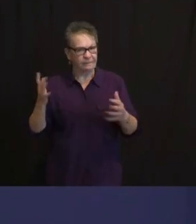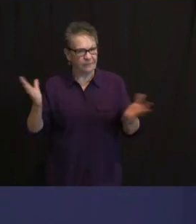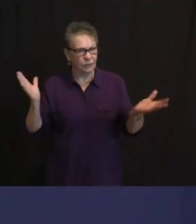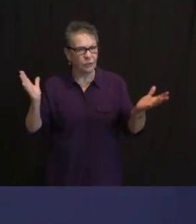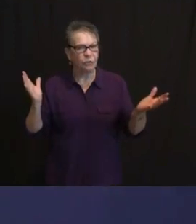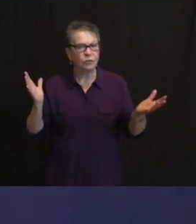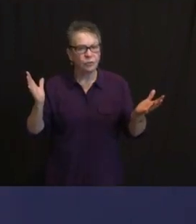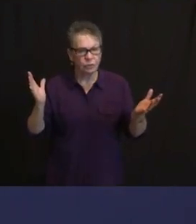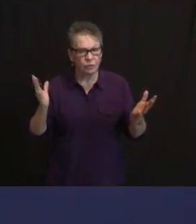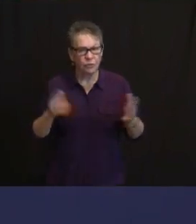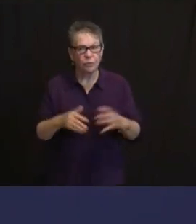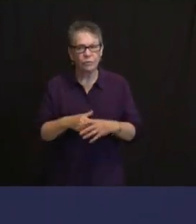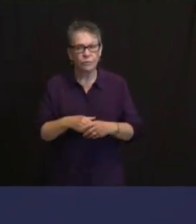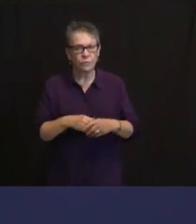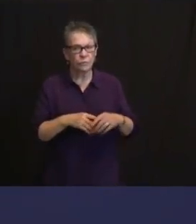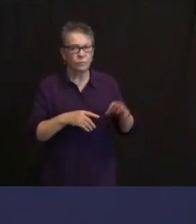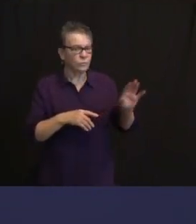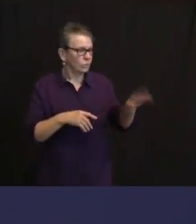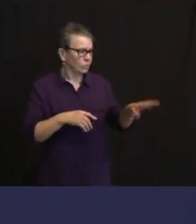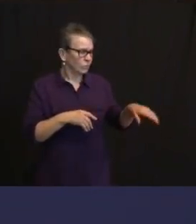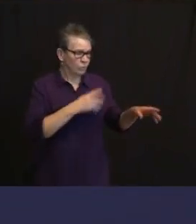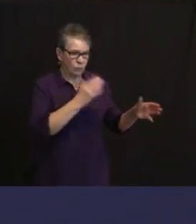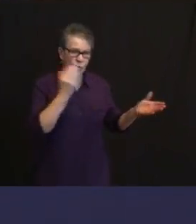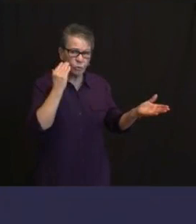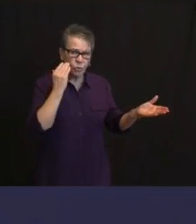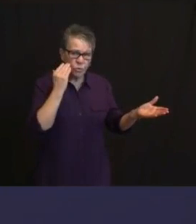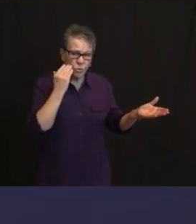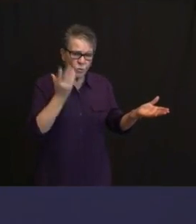DO YOU HAPPEN TO KNOW THE AMOUNT OF,